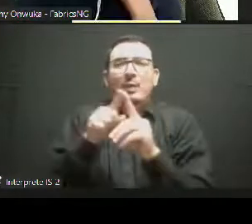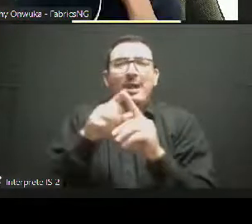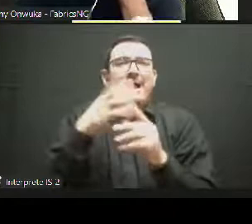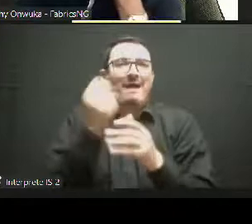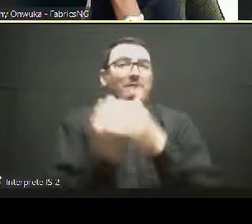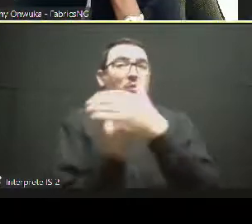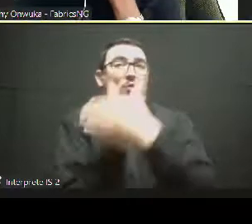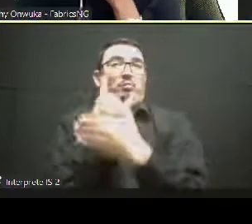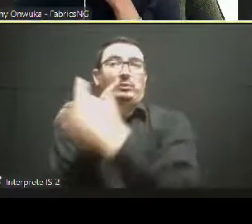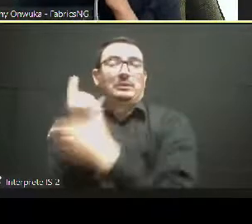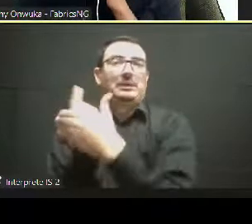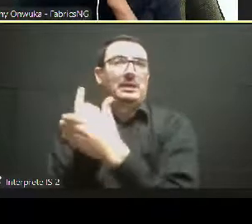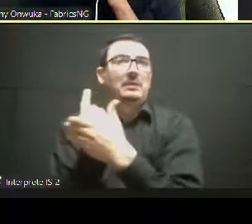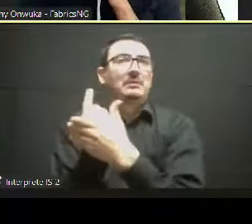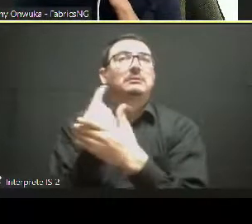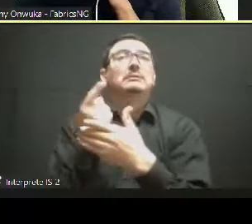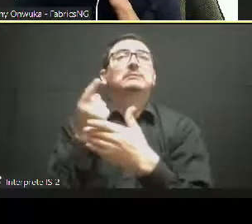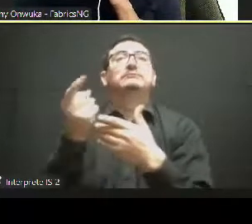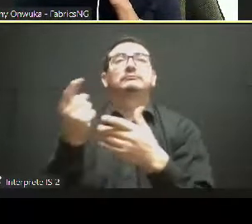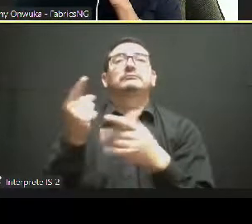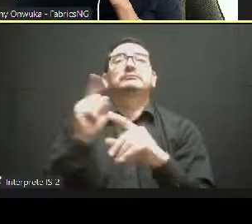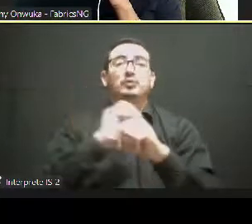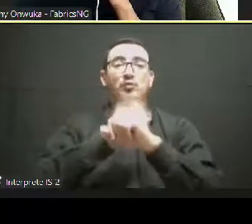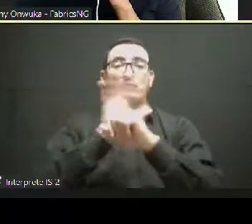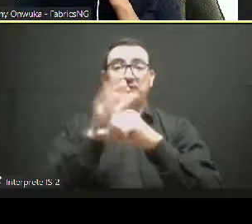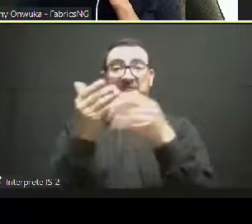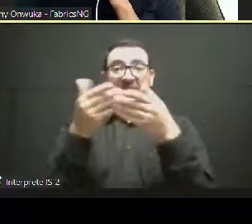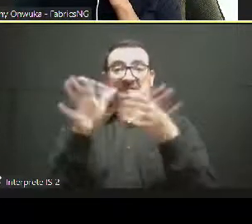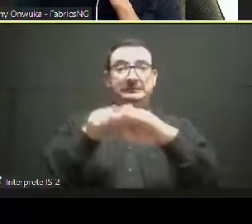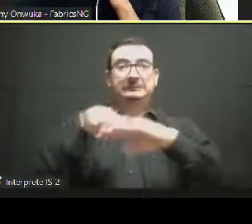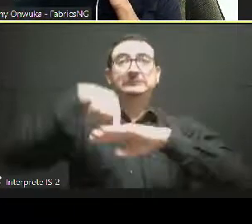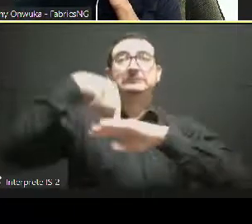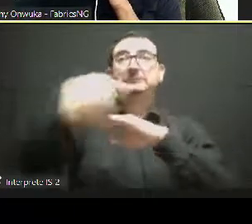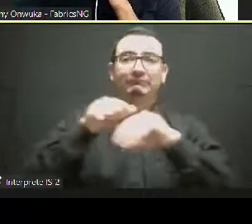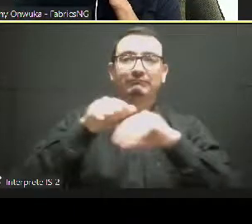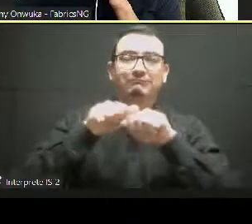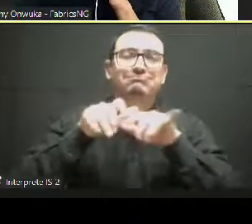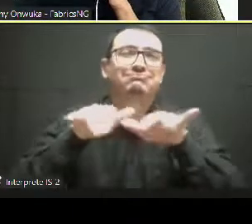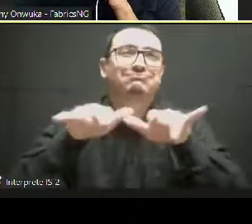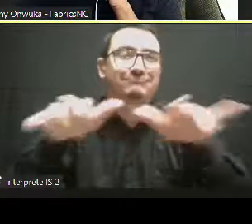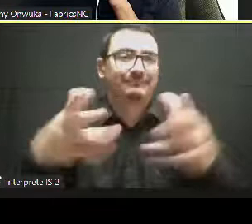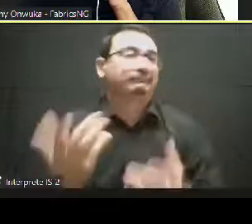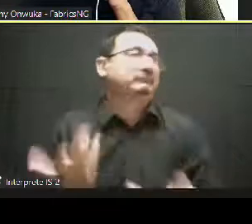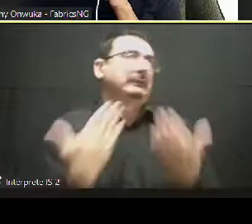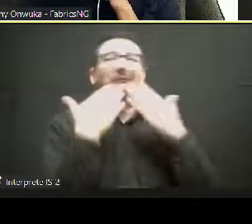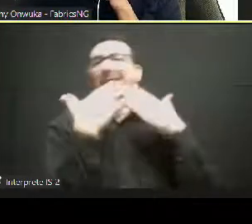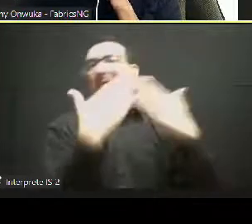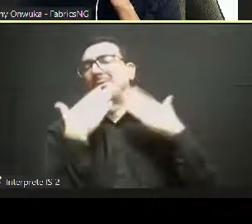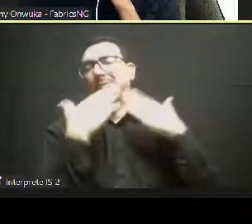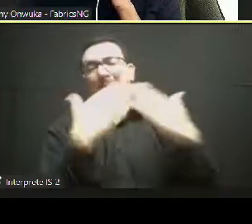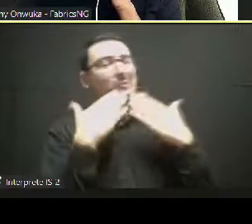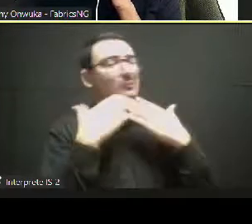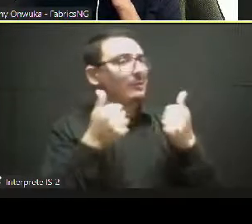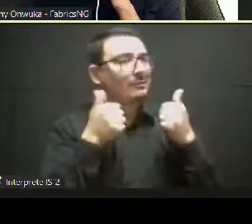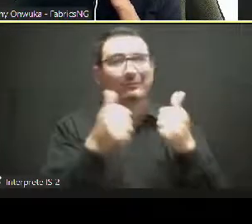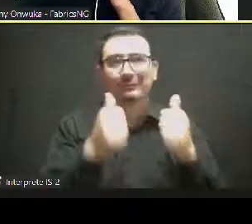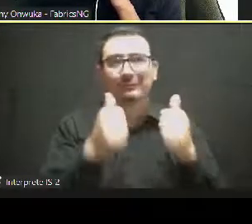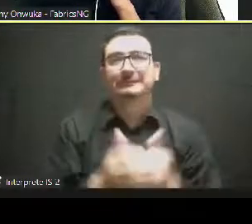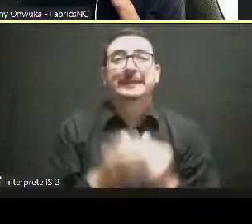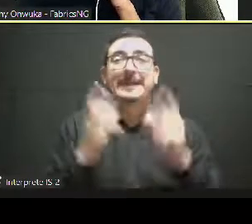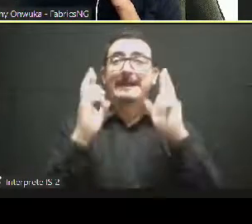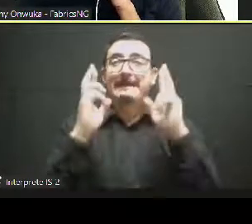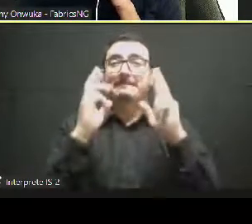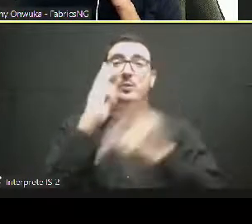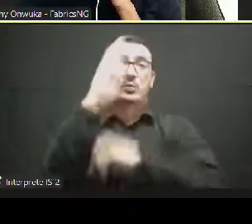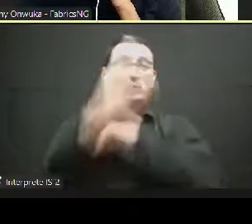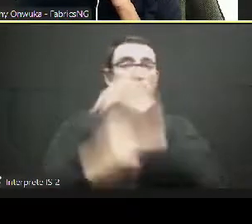Oh, thank you, Shane. Um, I hope everyone can hear me now. I heard my speaker was to be rusty. So, as I mentioned earlier, our